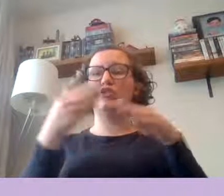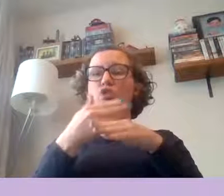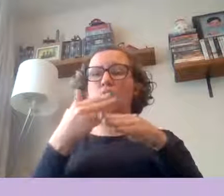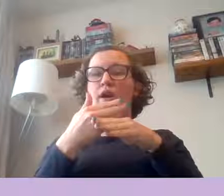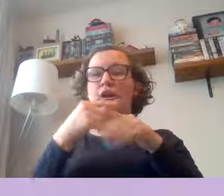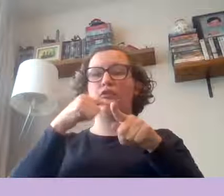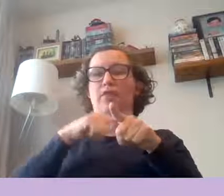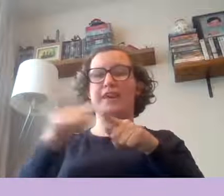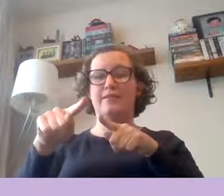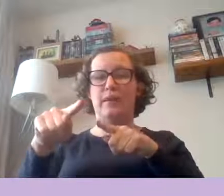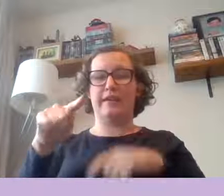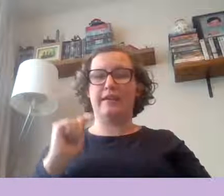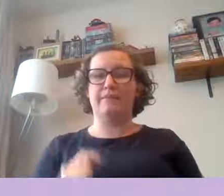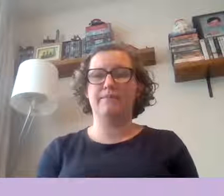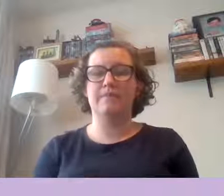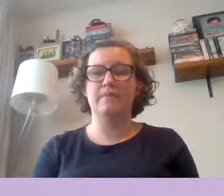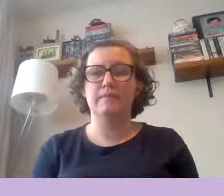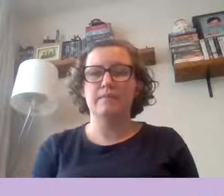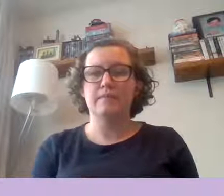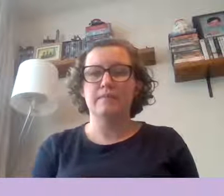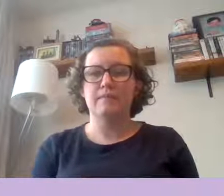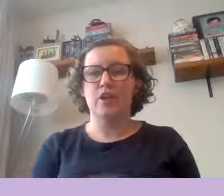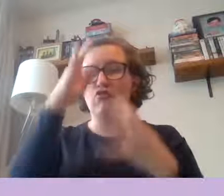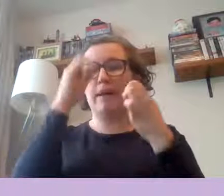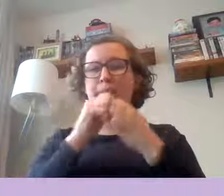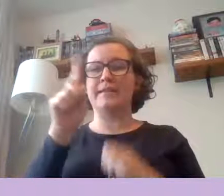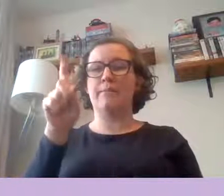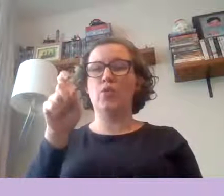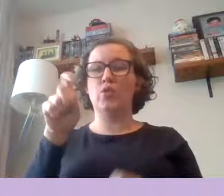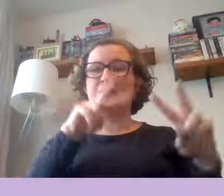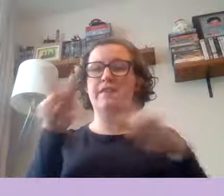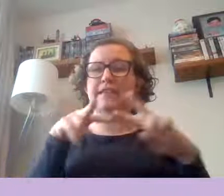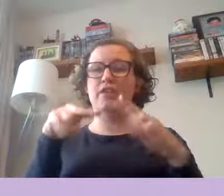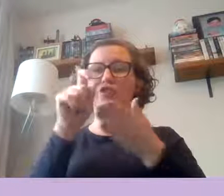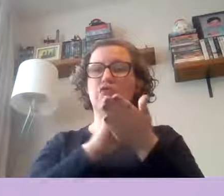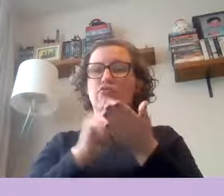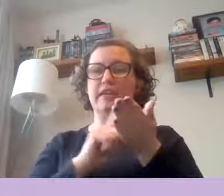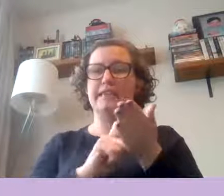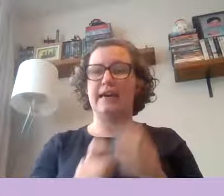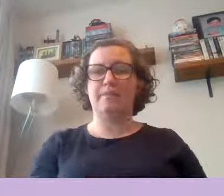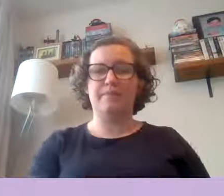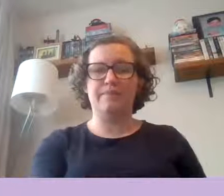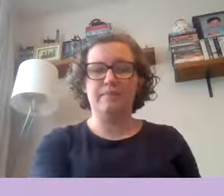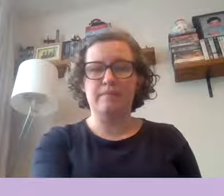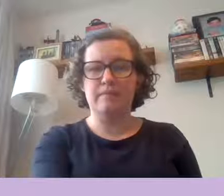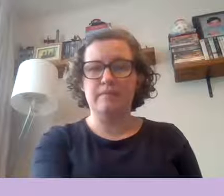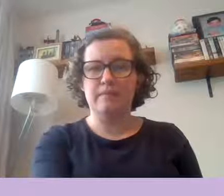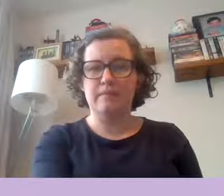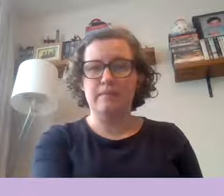this is your work for this week remember to pause the video so you can write it down